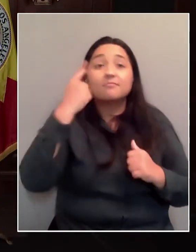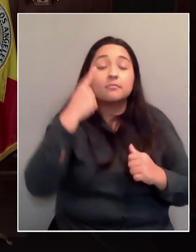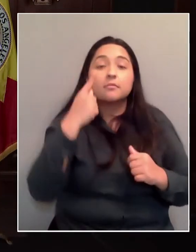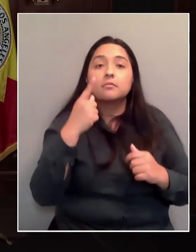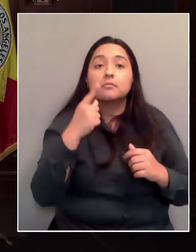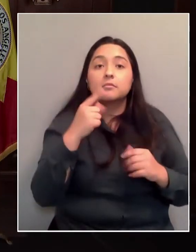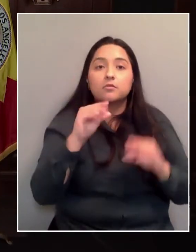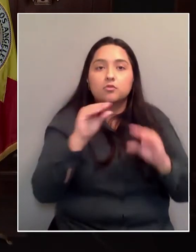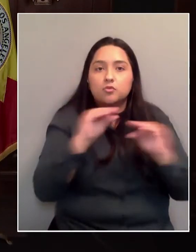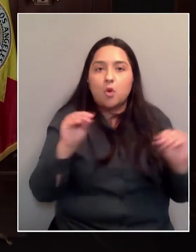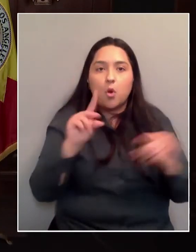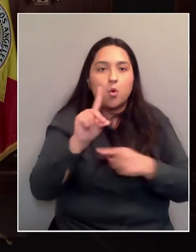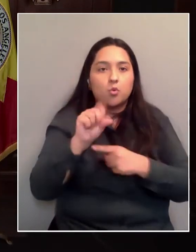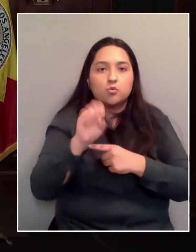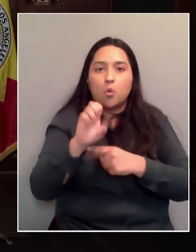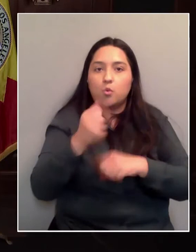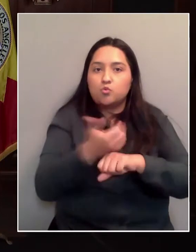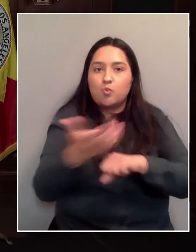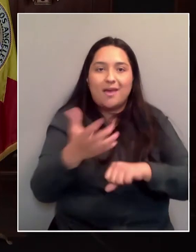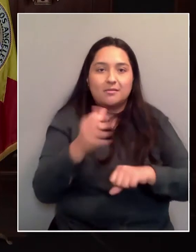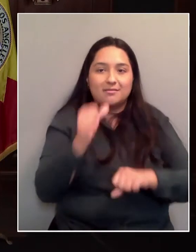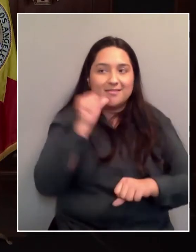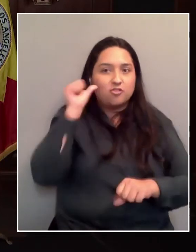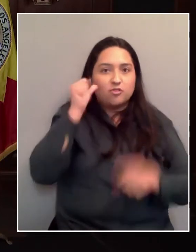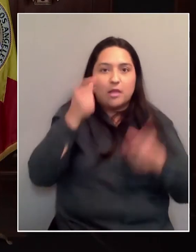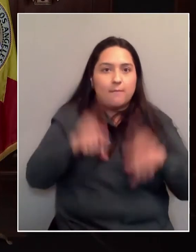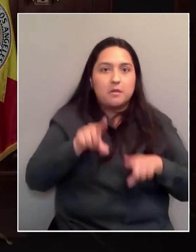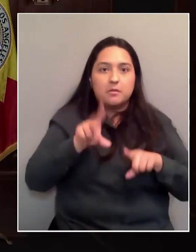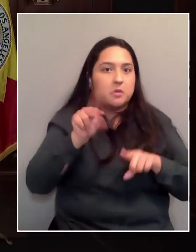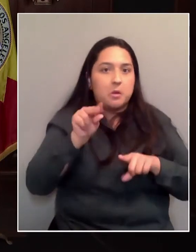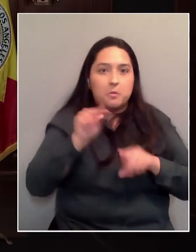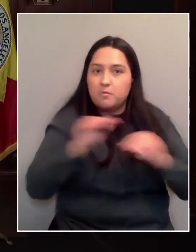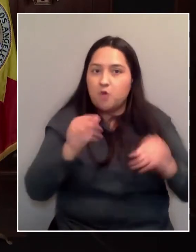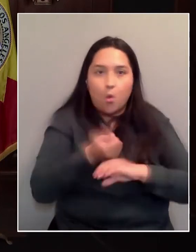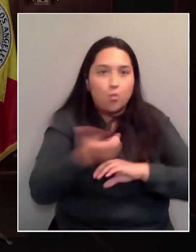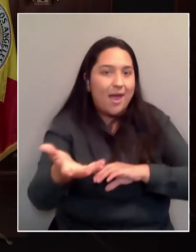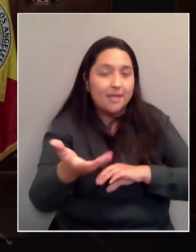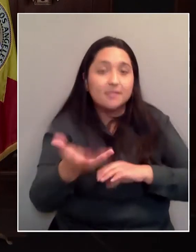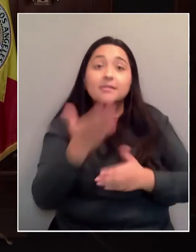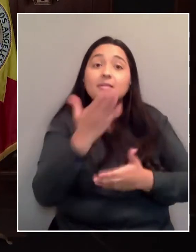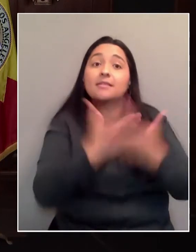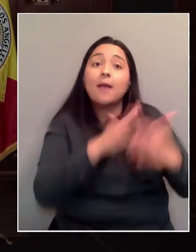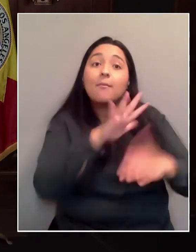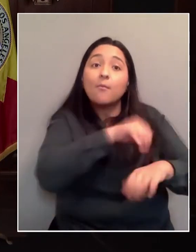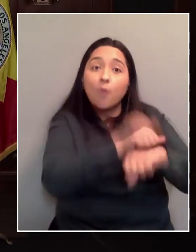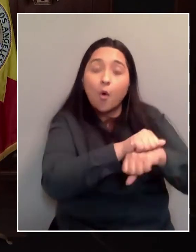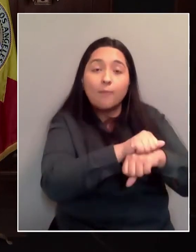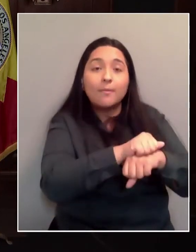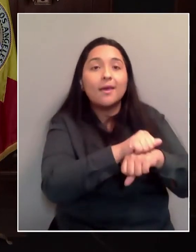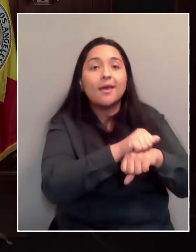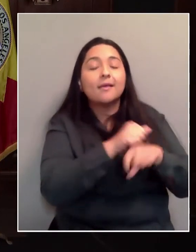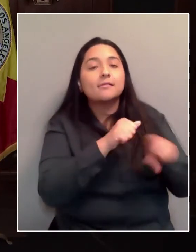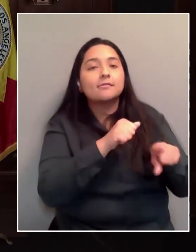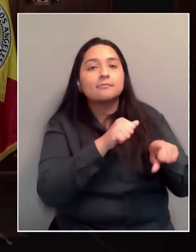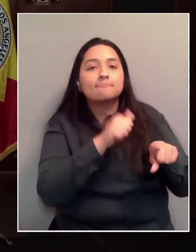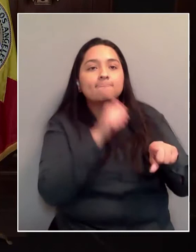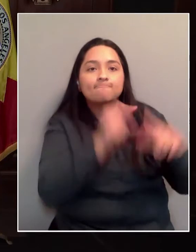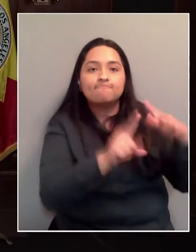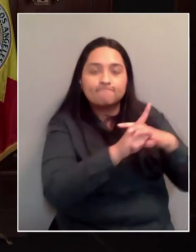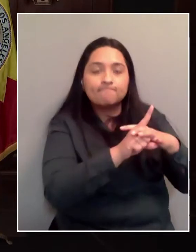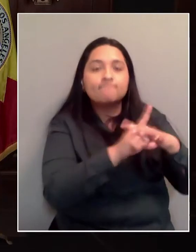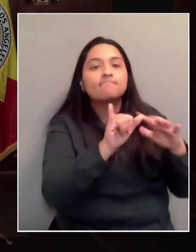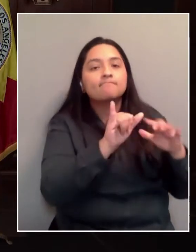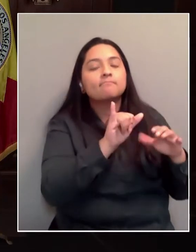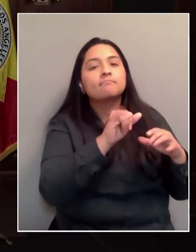at Dodger Stadium yesterday. There are appointments that weren't taken, but those get rolled into today and tomorrow. I wish there were more available